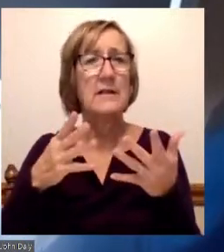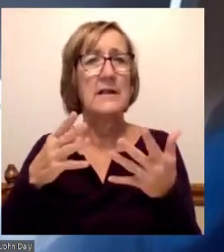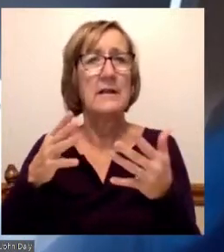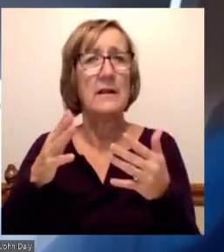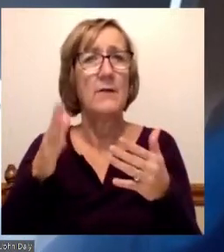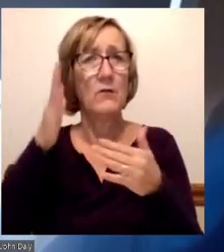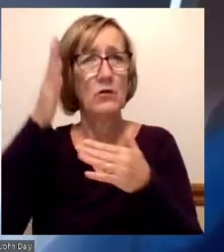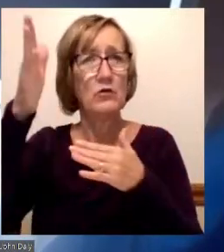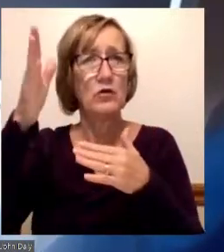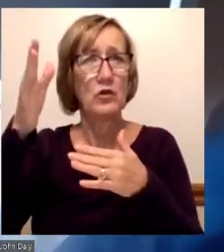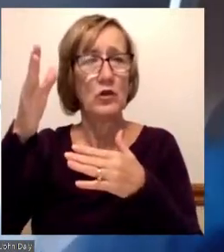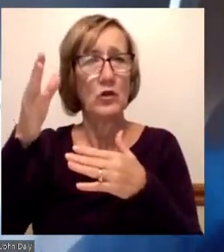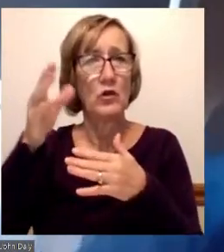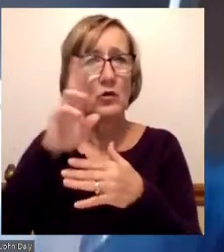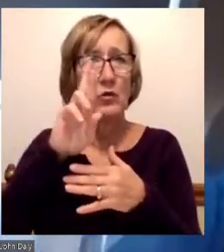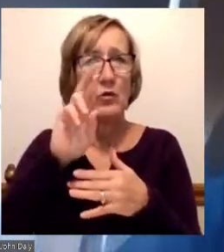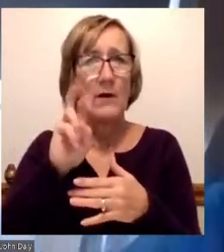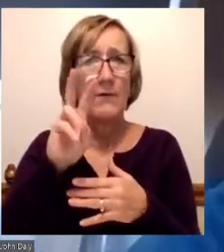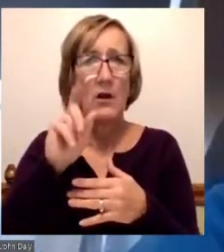going to go through here in Genesee County.